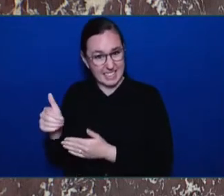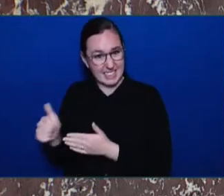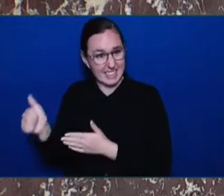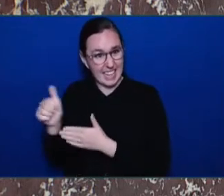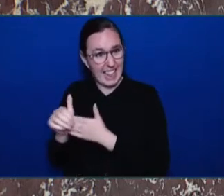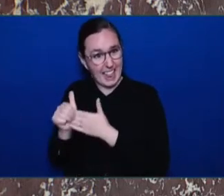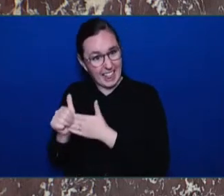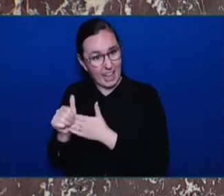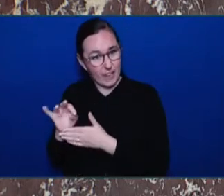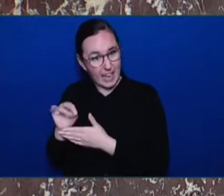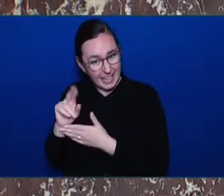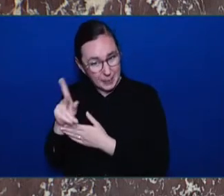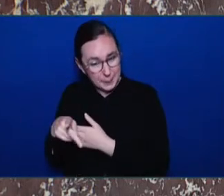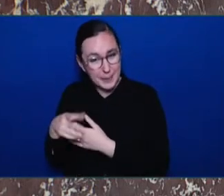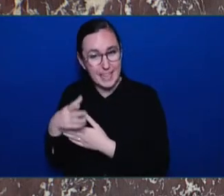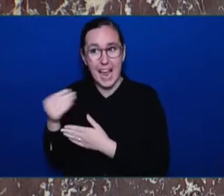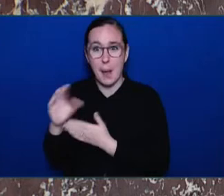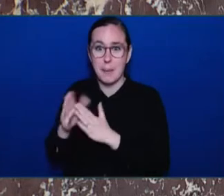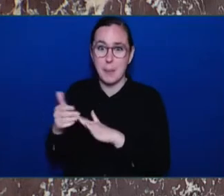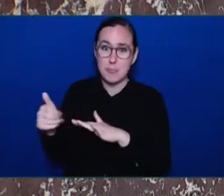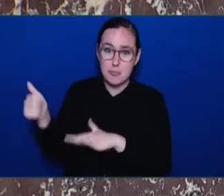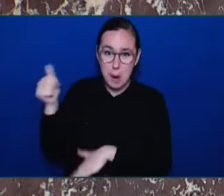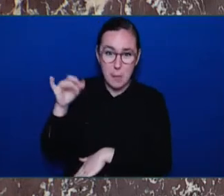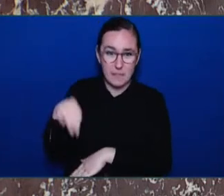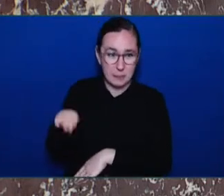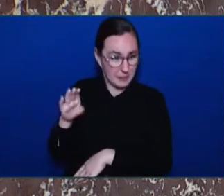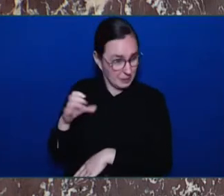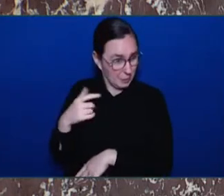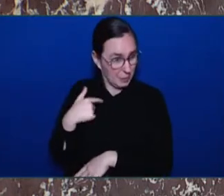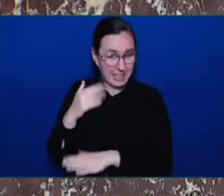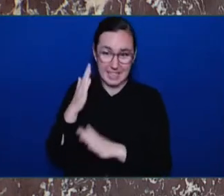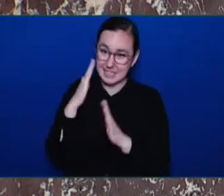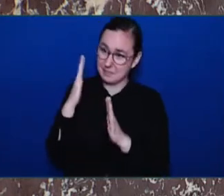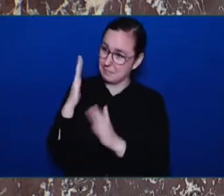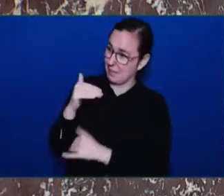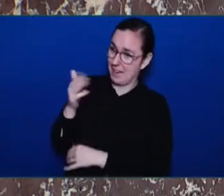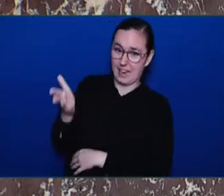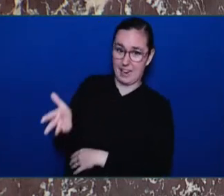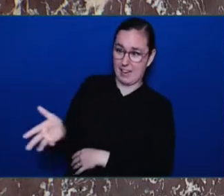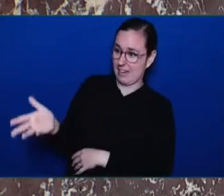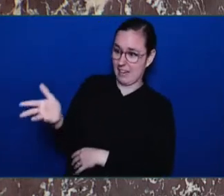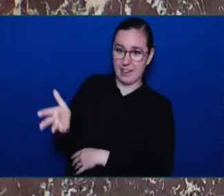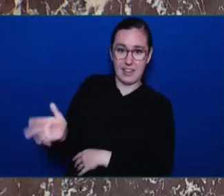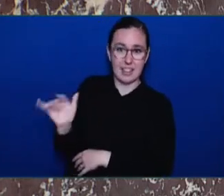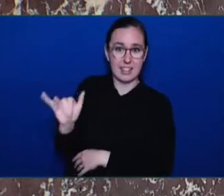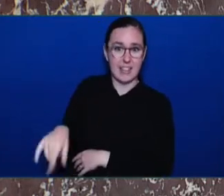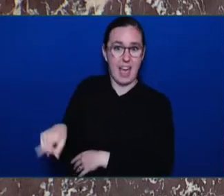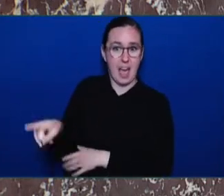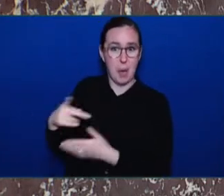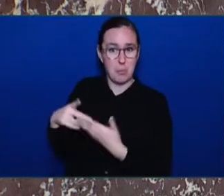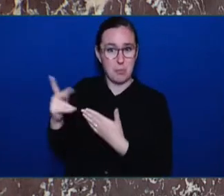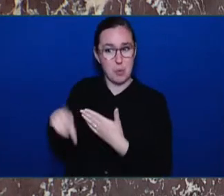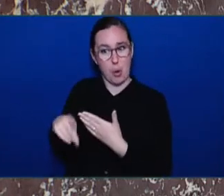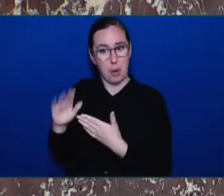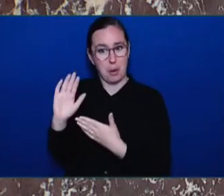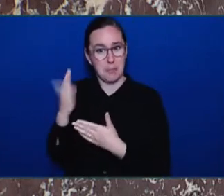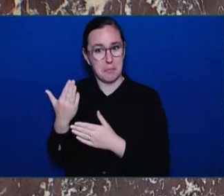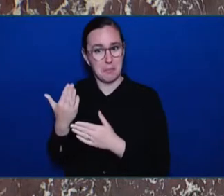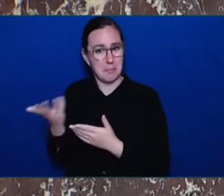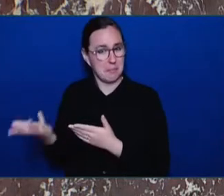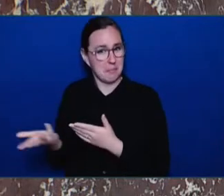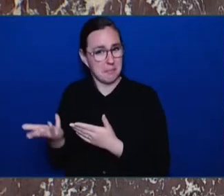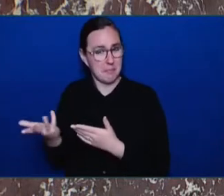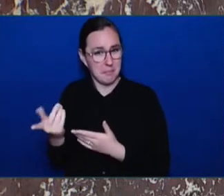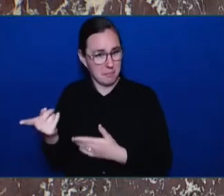continue on for any length of time when you have a current Attorney General that thinks C-75 was too lenient, I'm a former